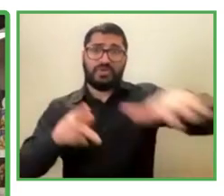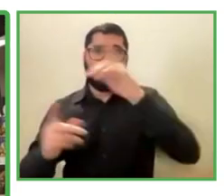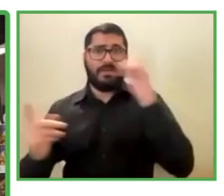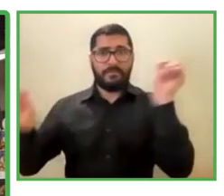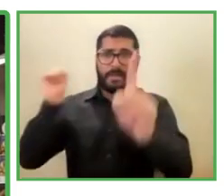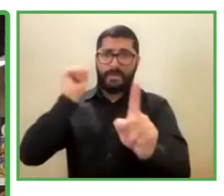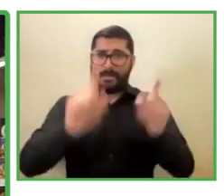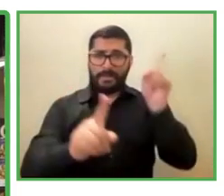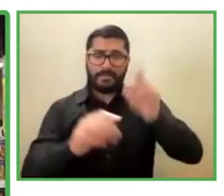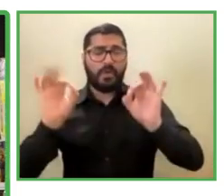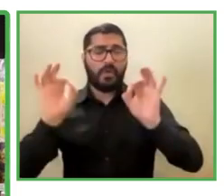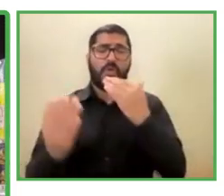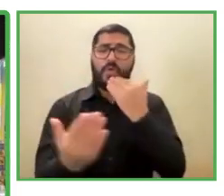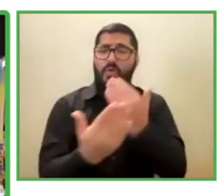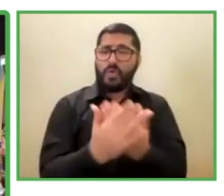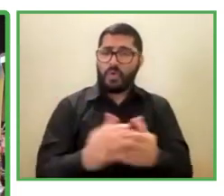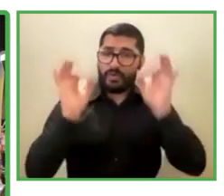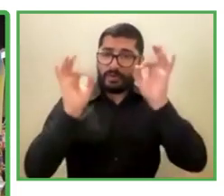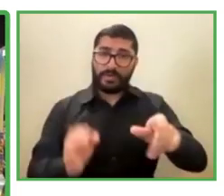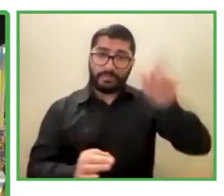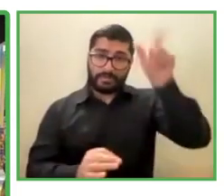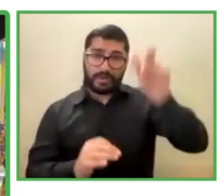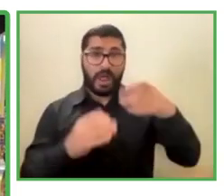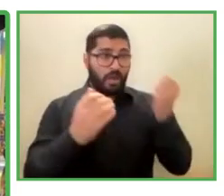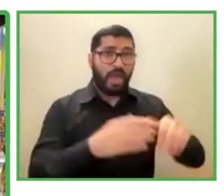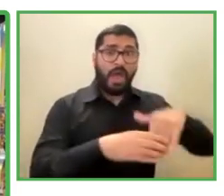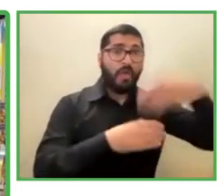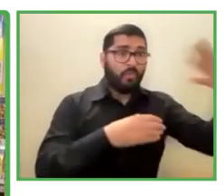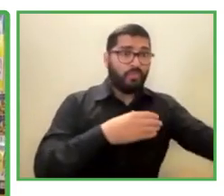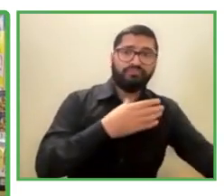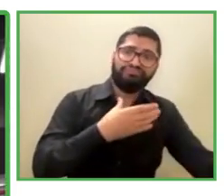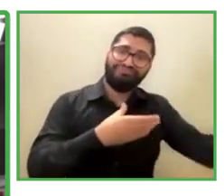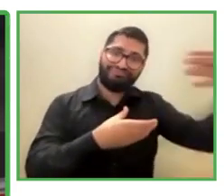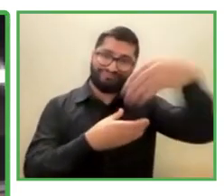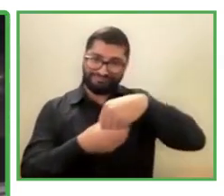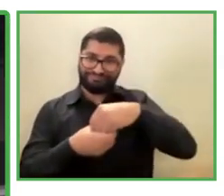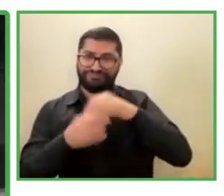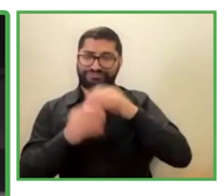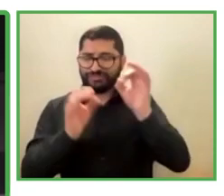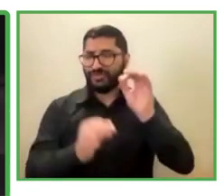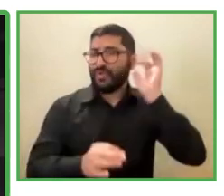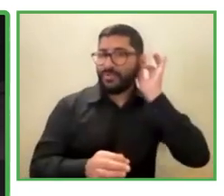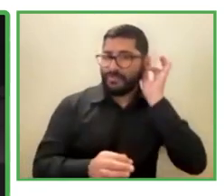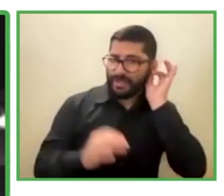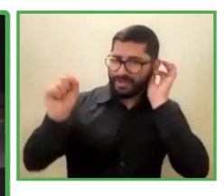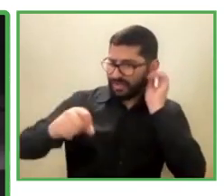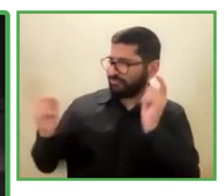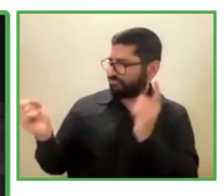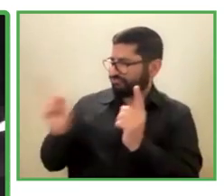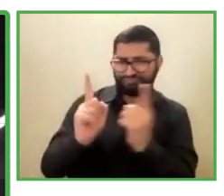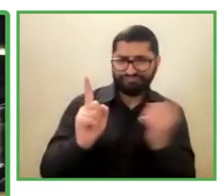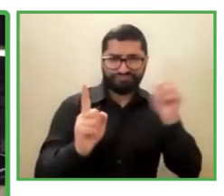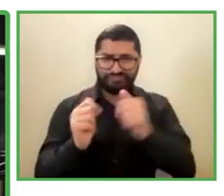They can notice this. When a customer asks her something, she works with her,